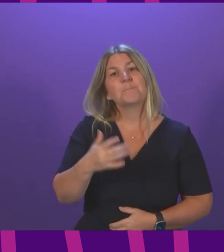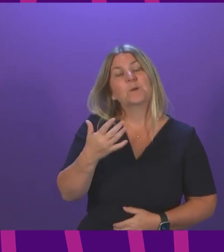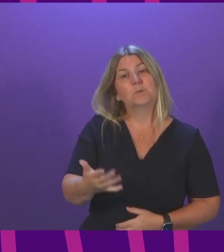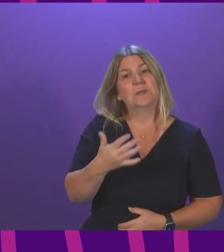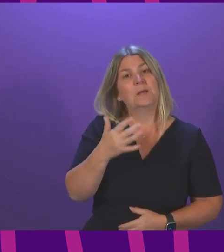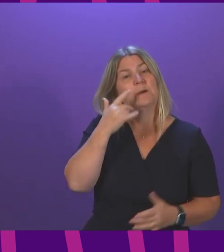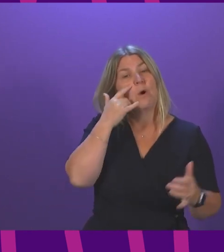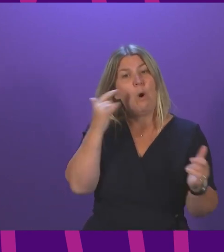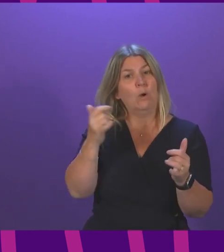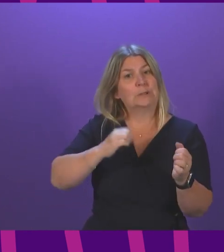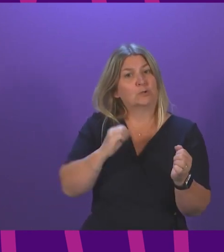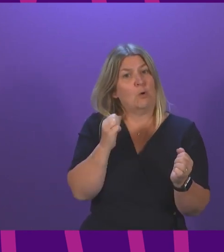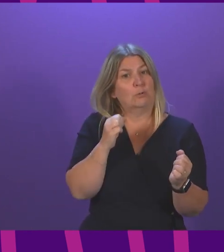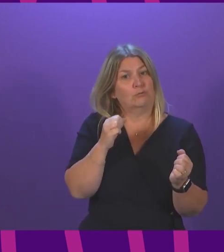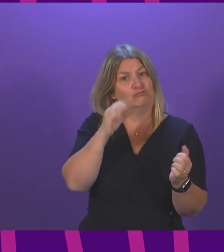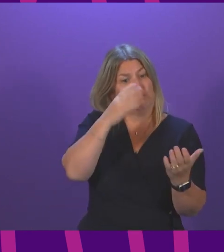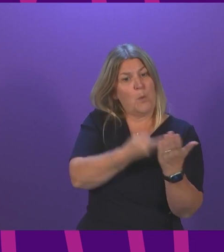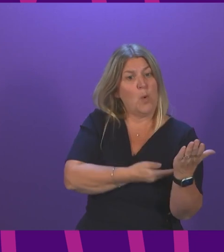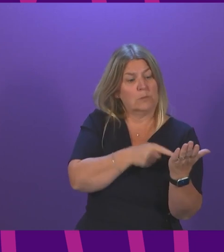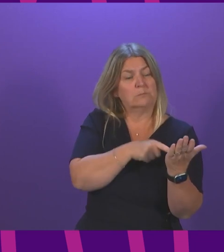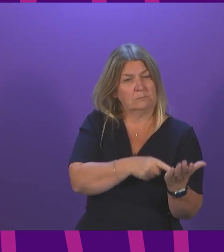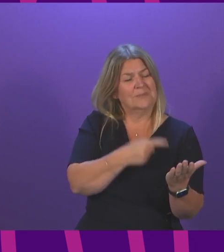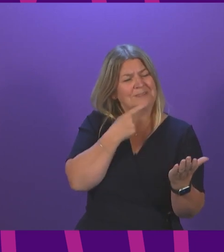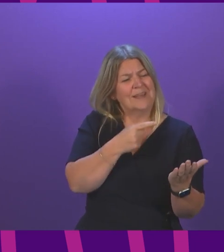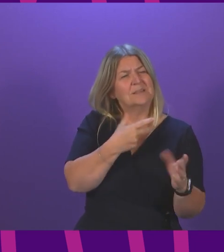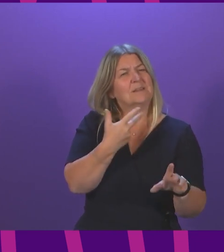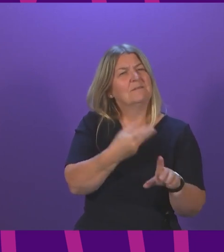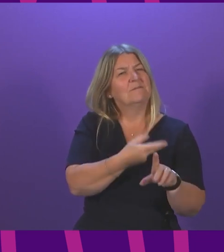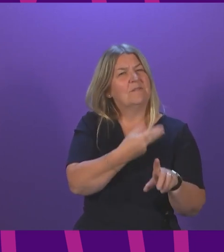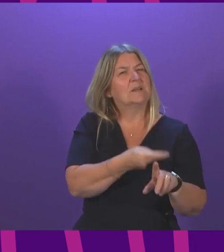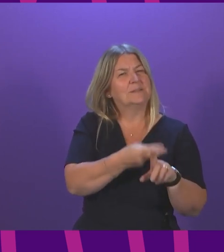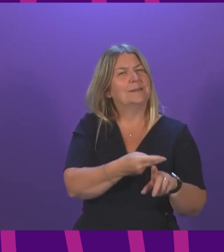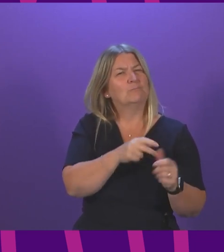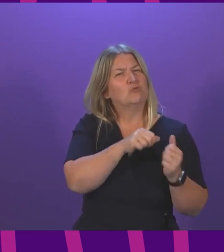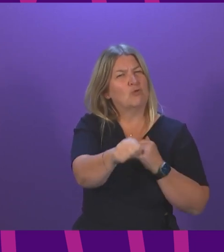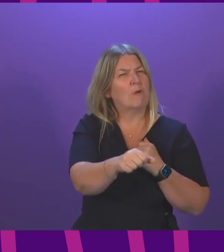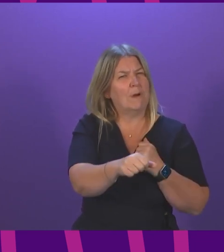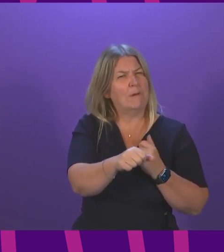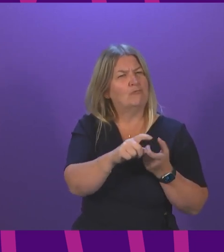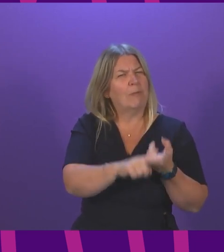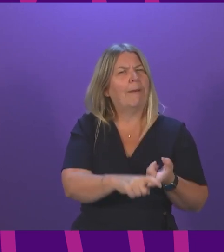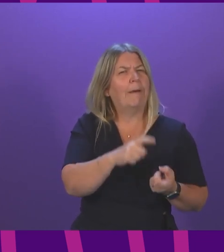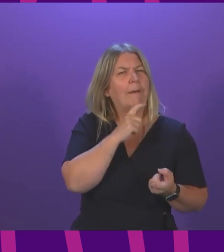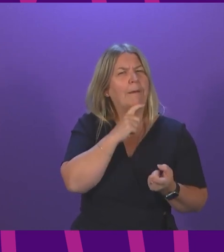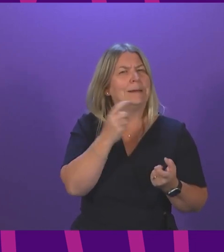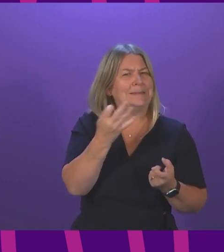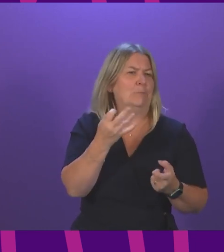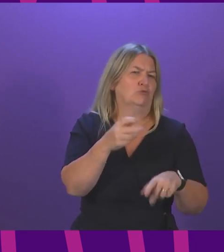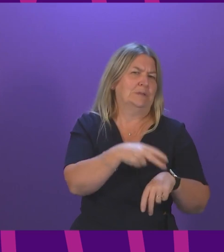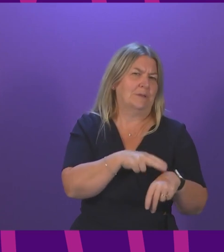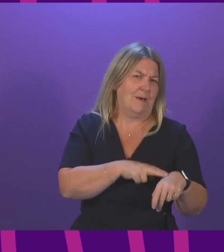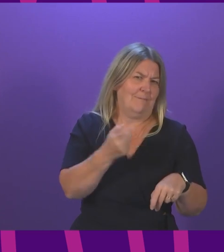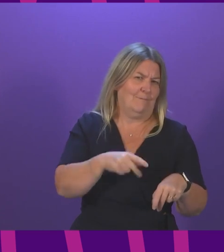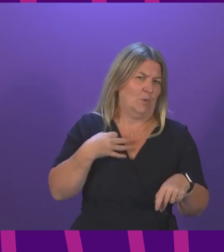states that the vaccine programme so far has been reliant on temporary staff and volunteers. It notes that work is currently taking